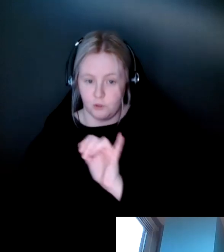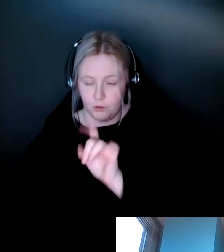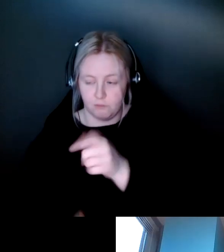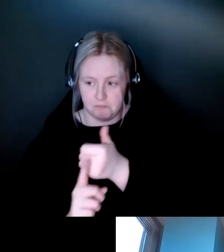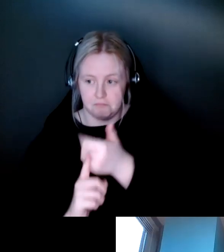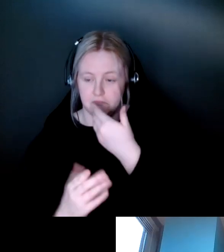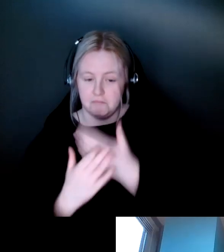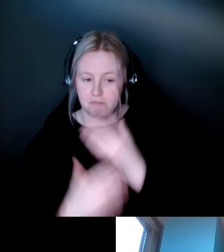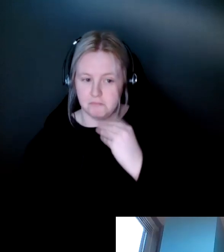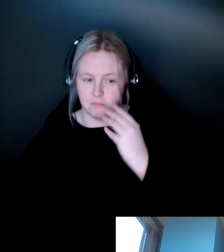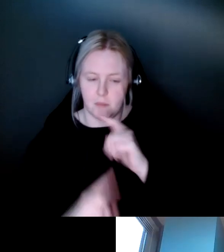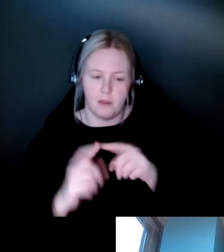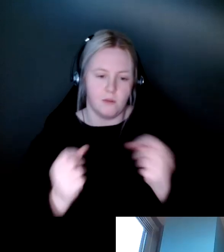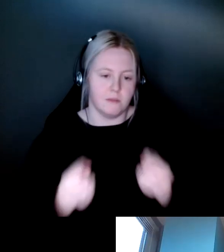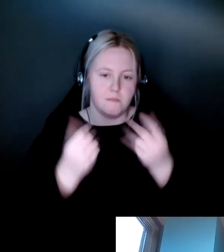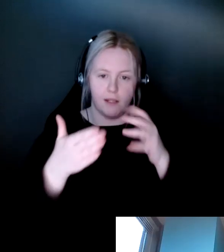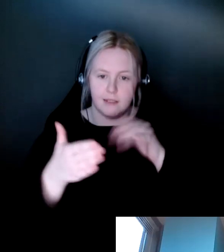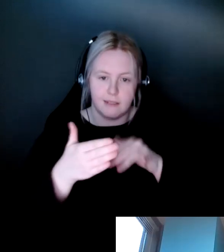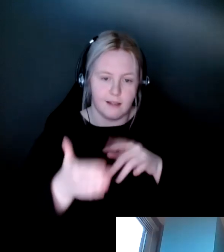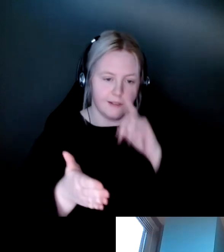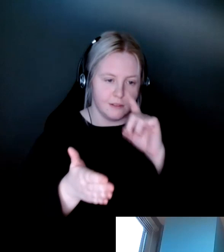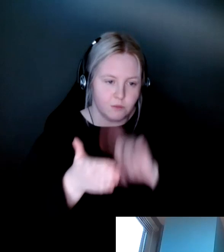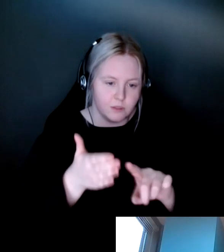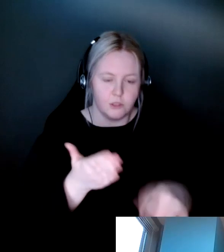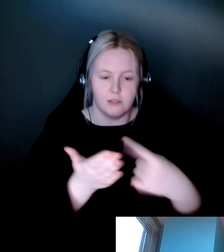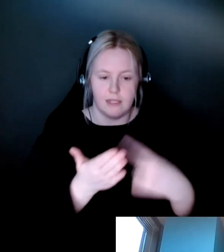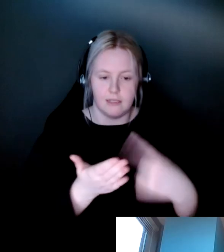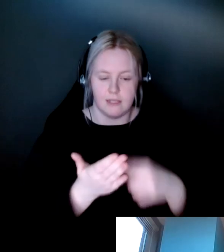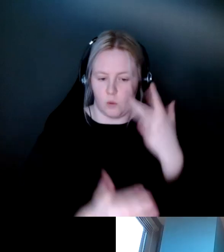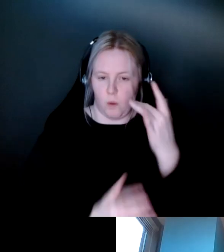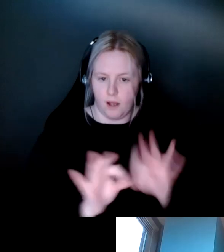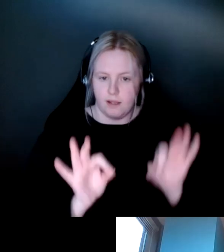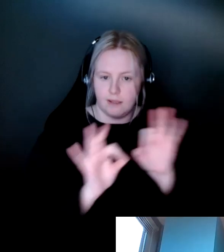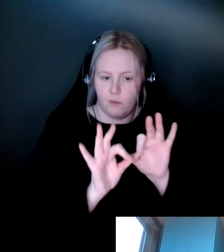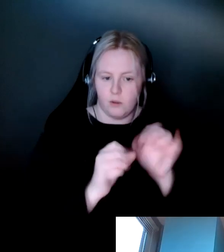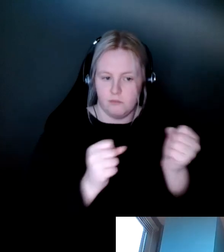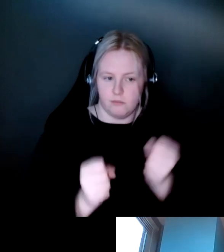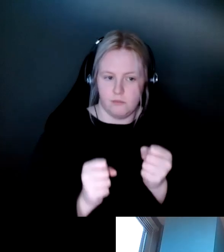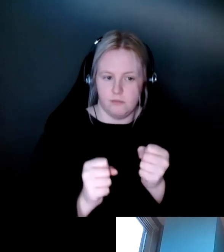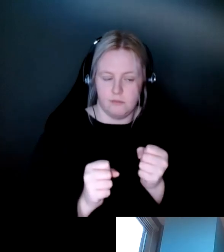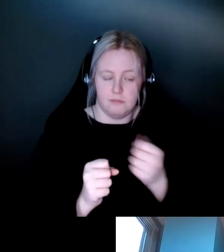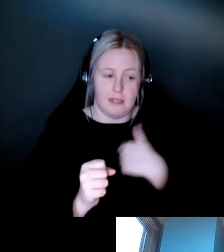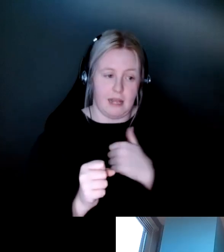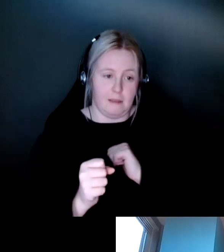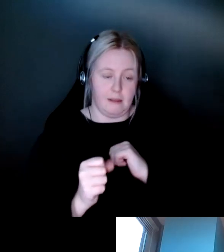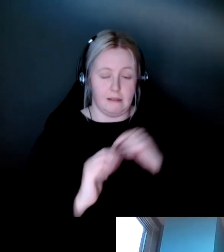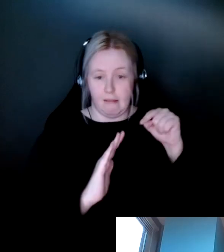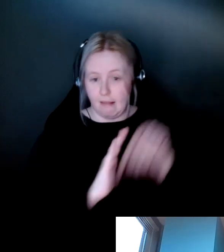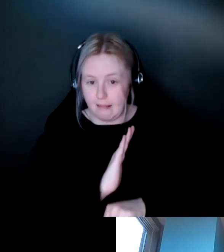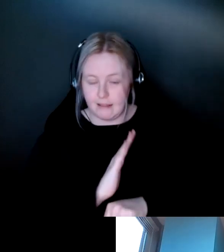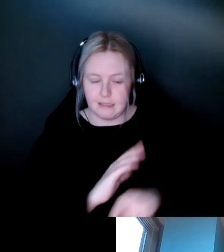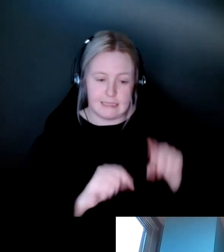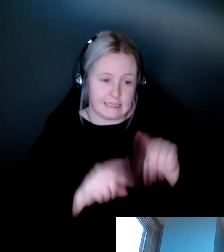There are a lot of studies that talk about the power of mentorship and its significance and unfortunately I can't go into a lot of detail today.